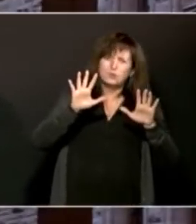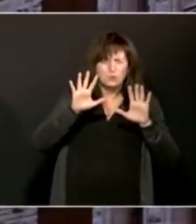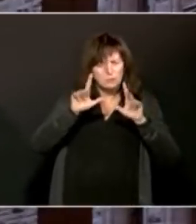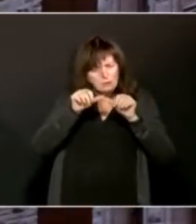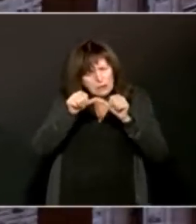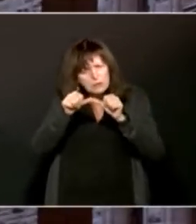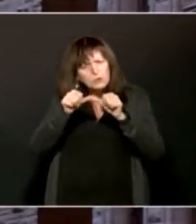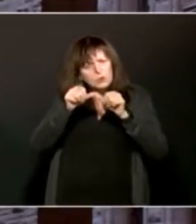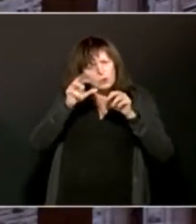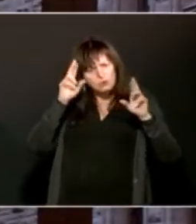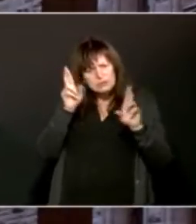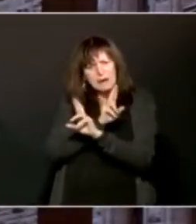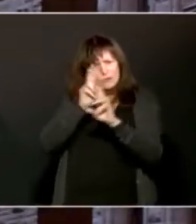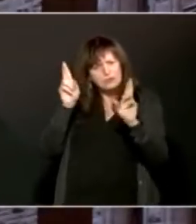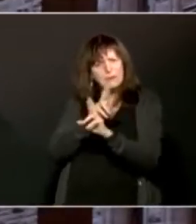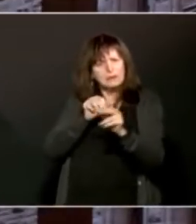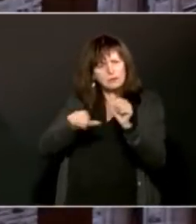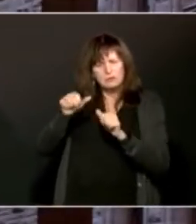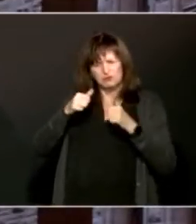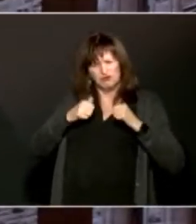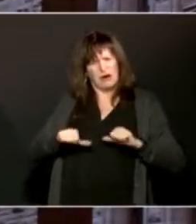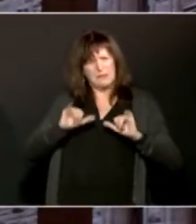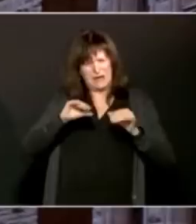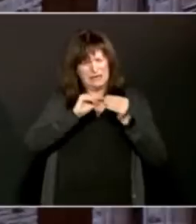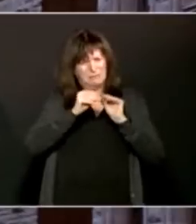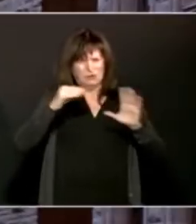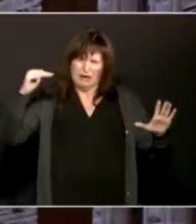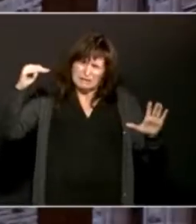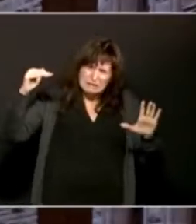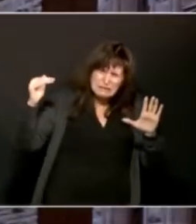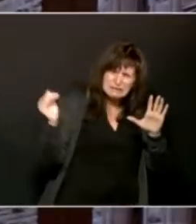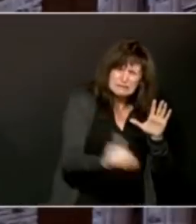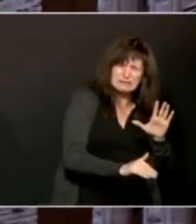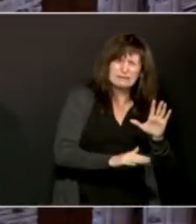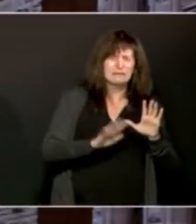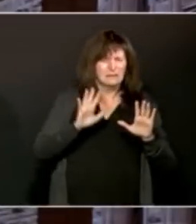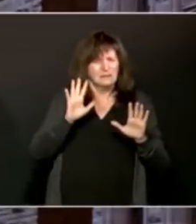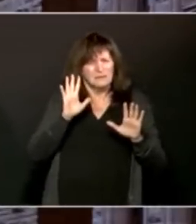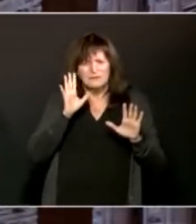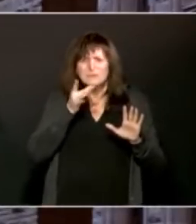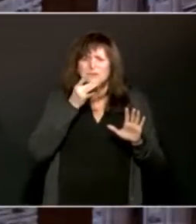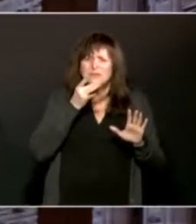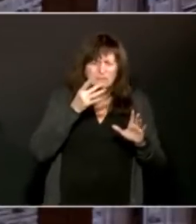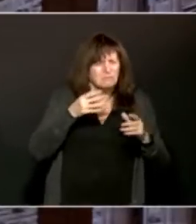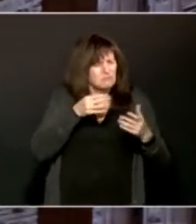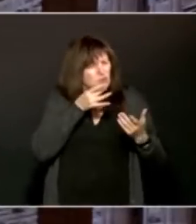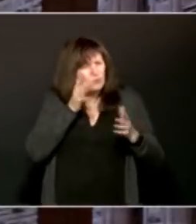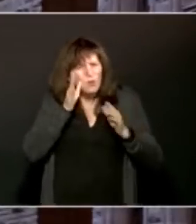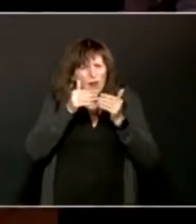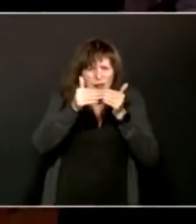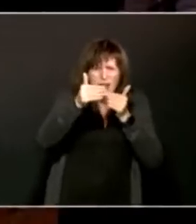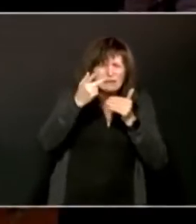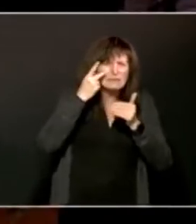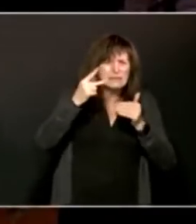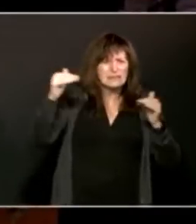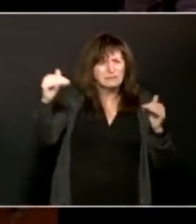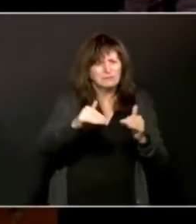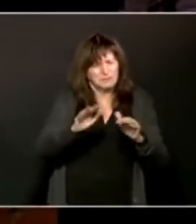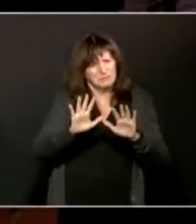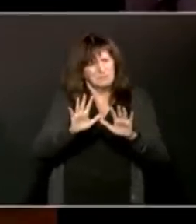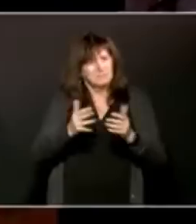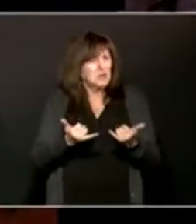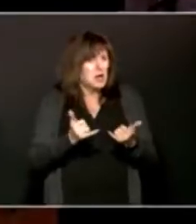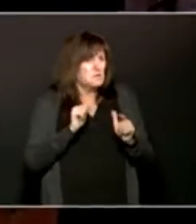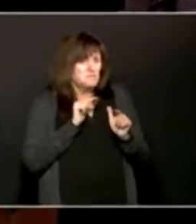because the end is in sight in this regard. But we're moving towards that. So with that, I'm going to open up for questions from the media.